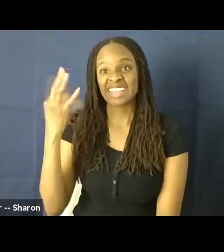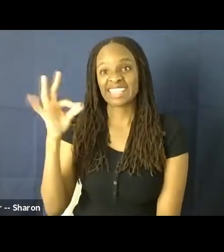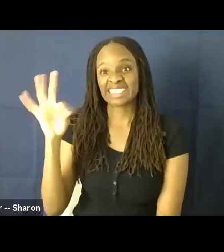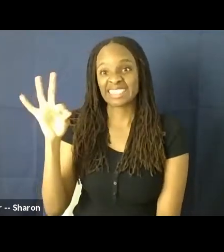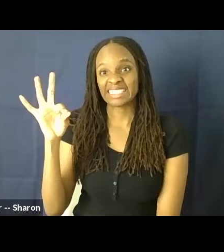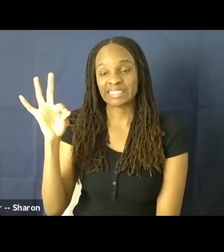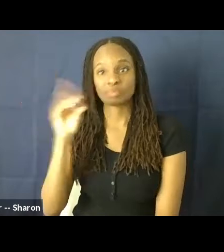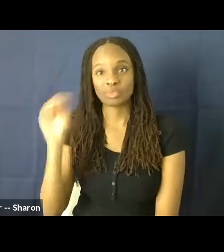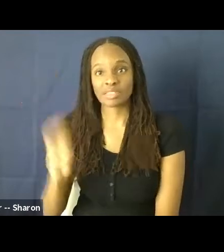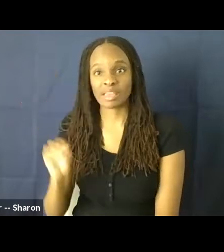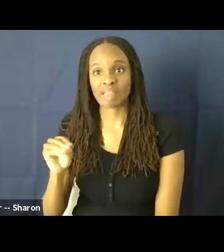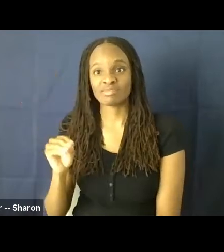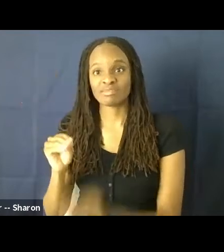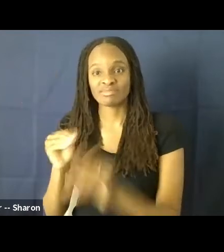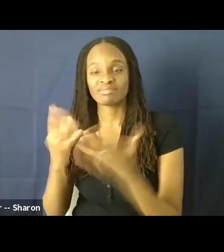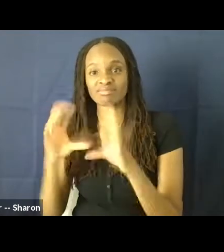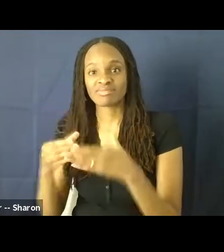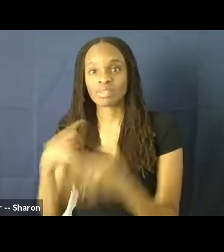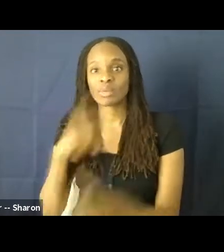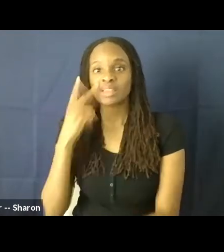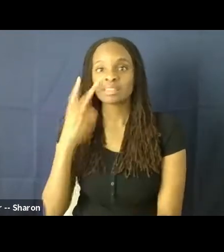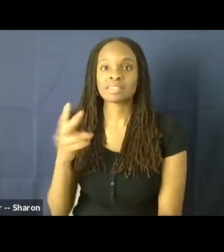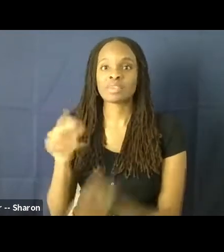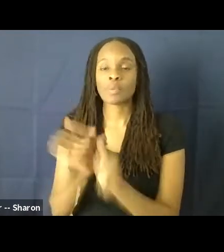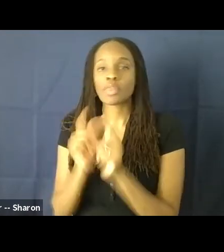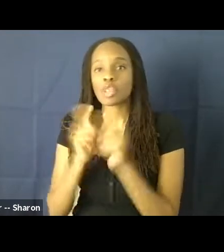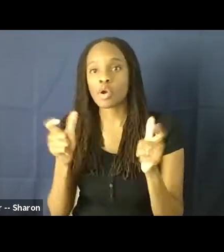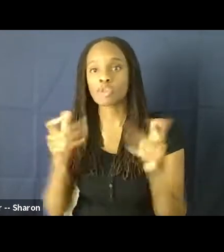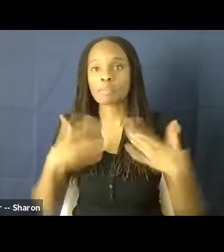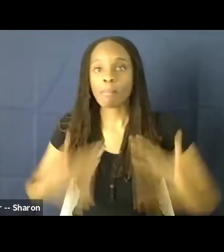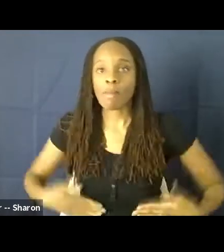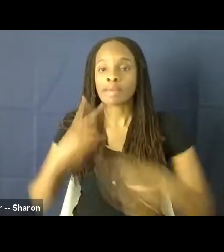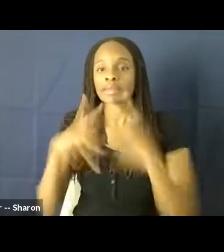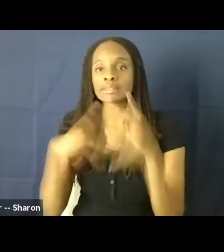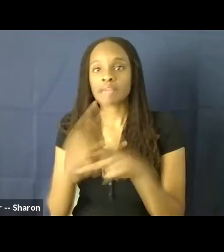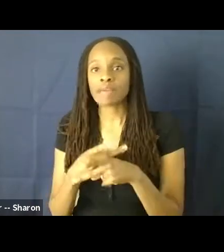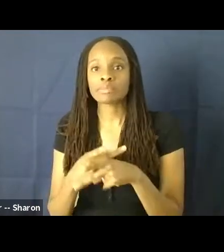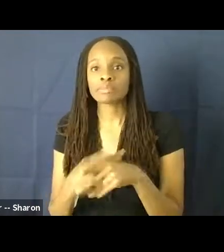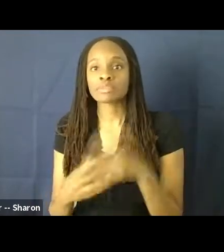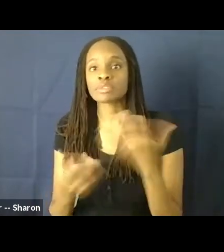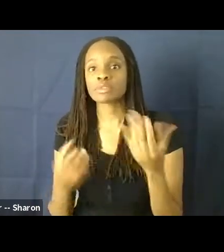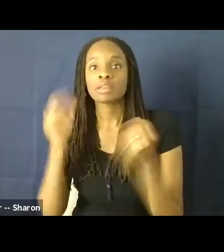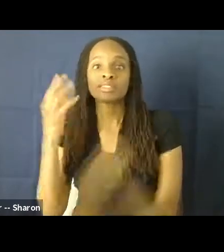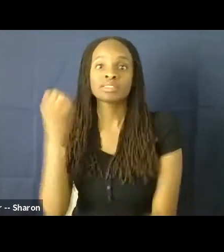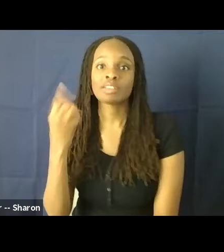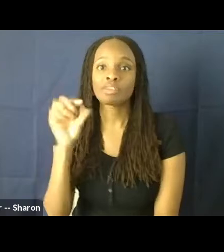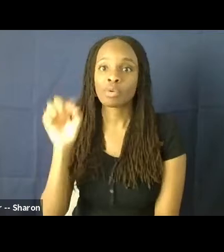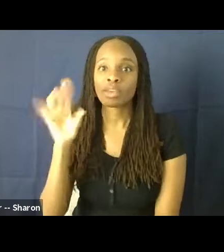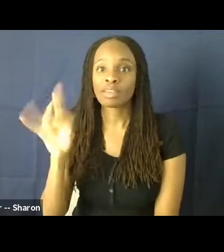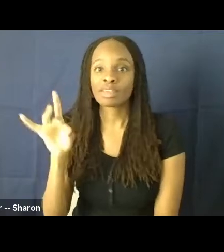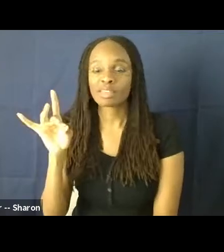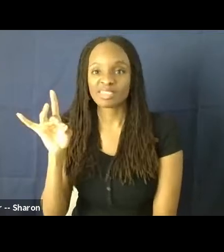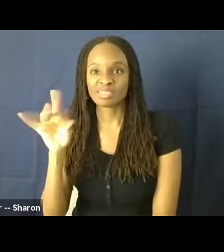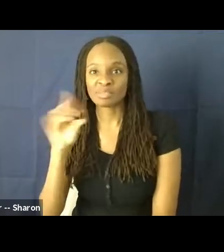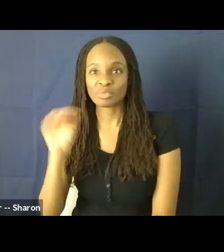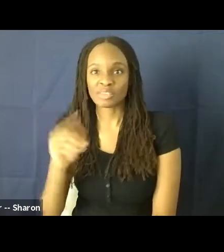we see a similar trend with large body types, 40% of the population has large body types, but we're only seeing 11.8%